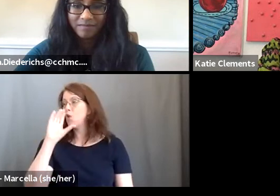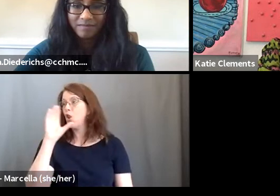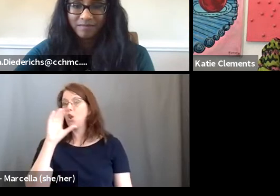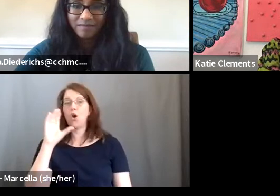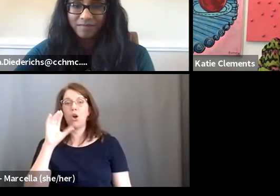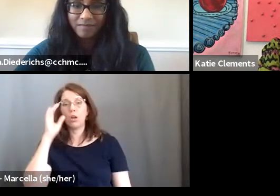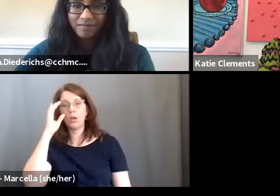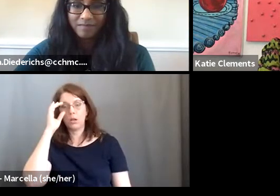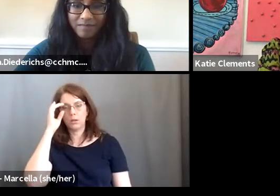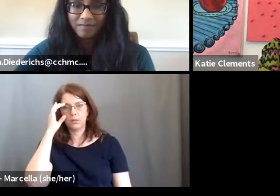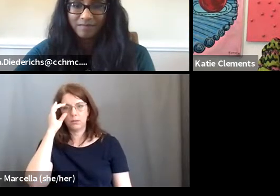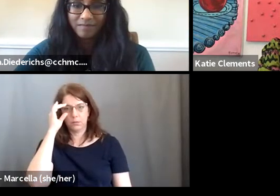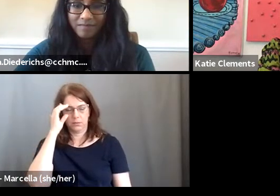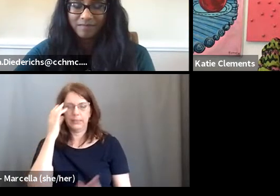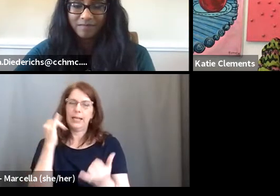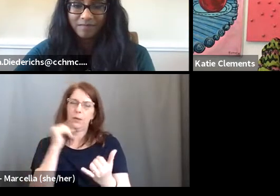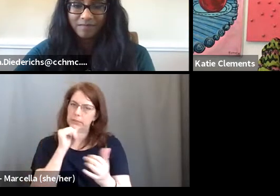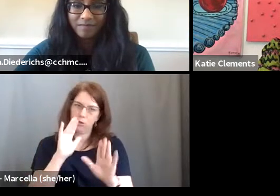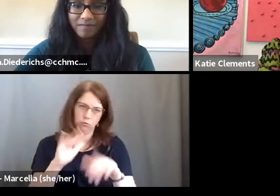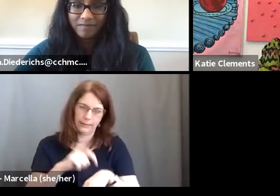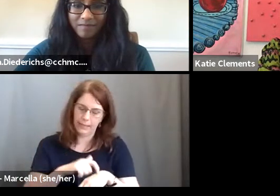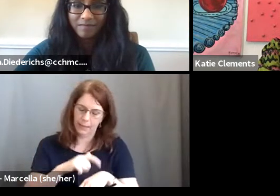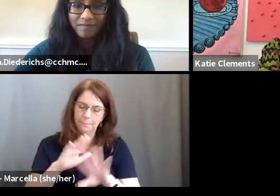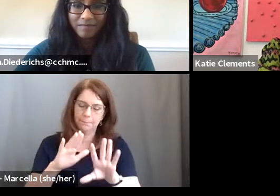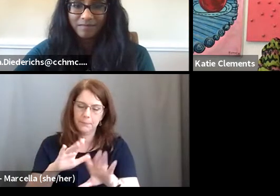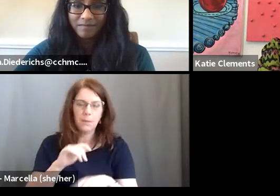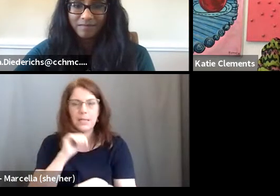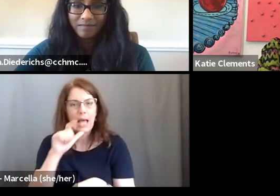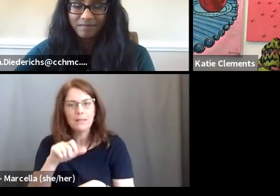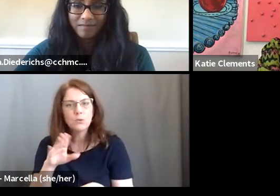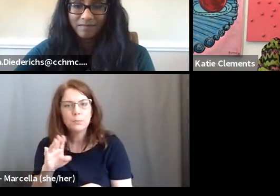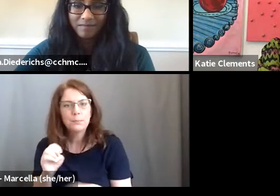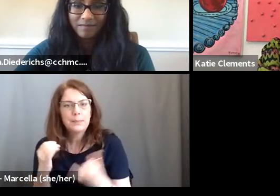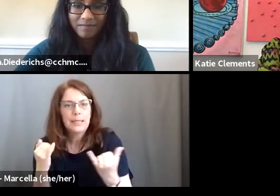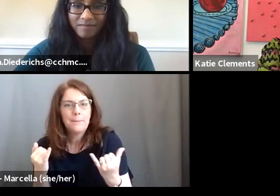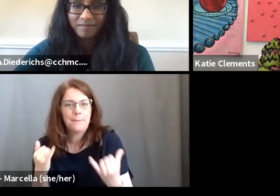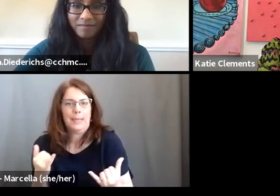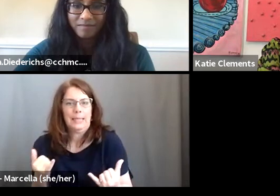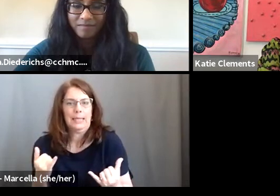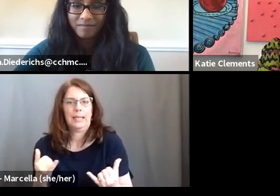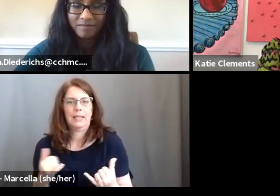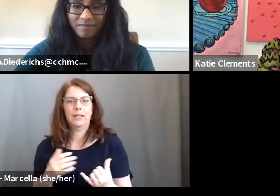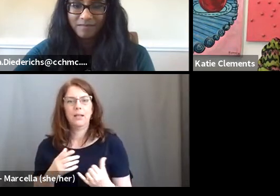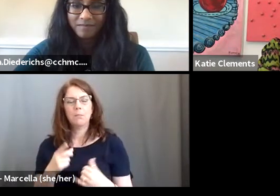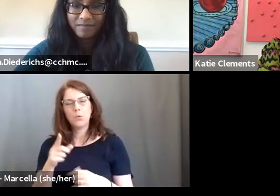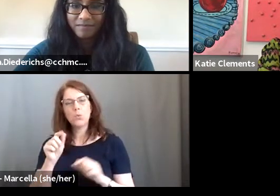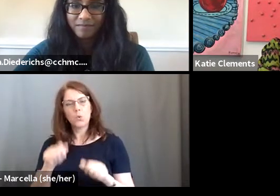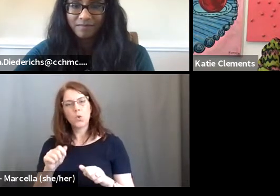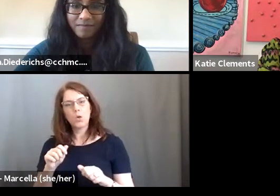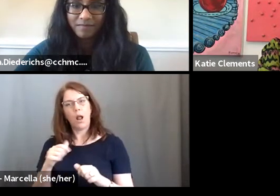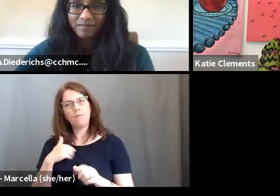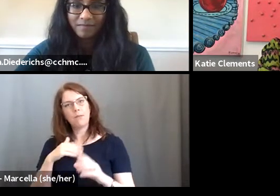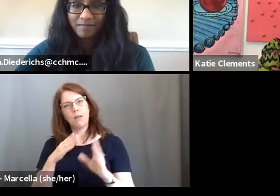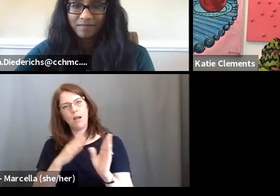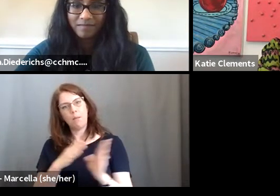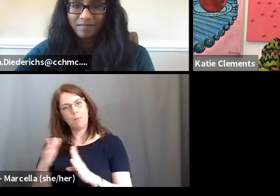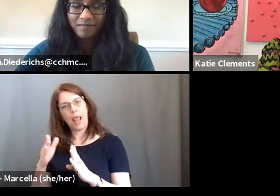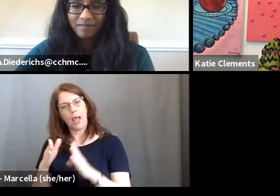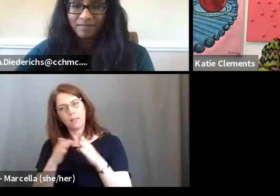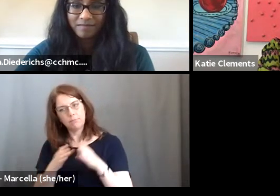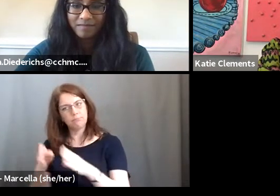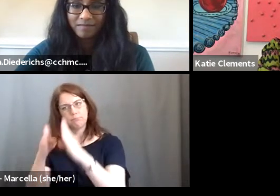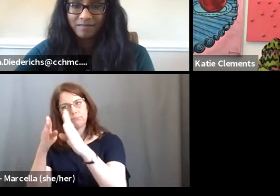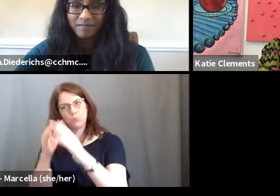it's not necessarily a great time right now. Um, and it doesn't have to be immediate, but you know, you should have a path, um, to